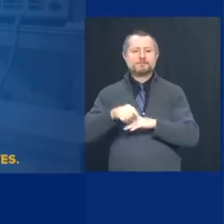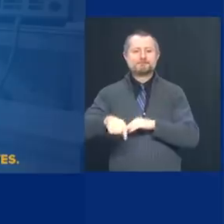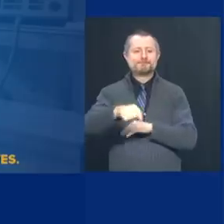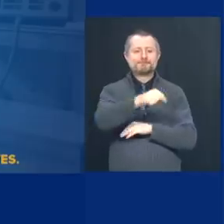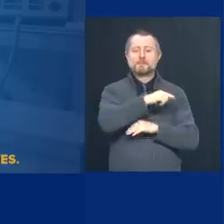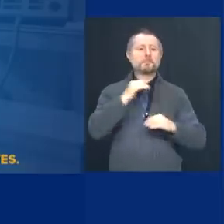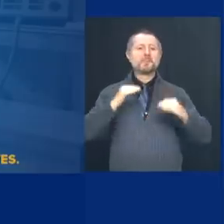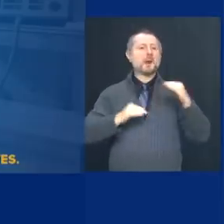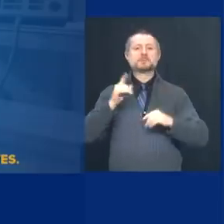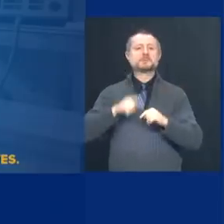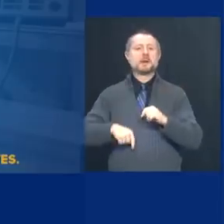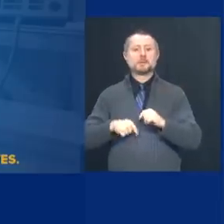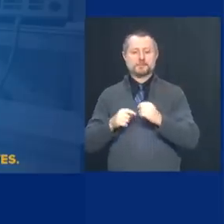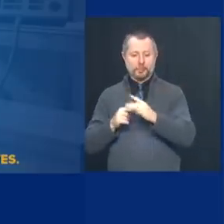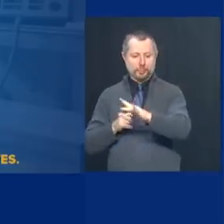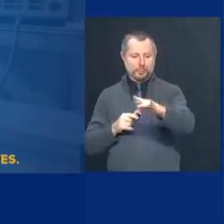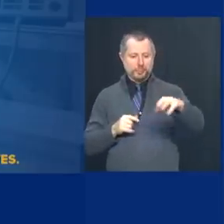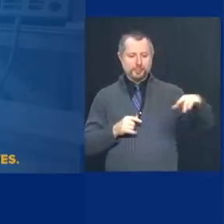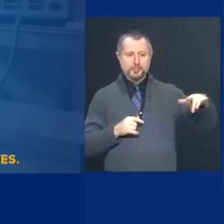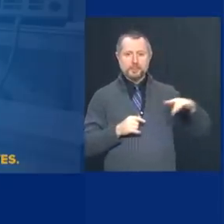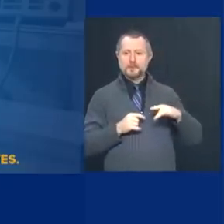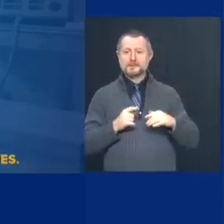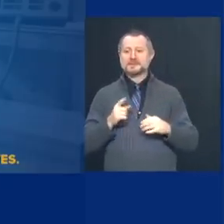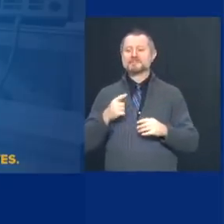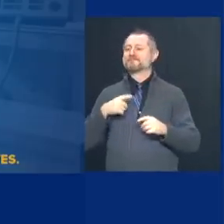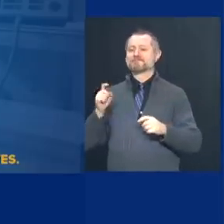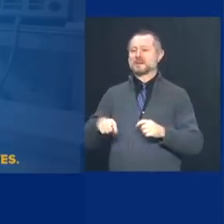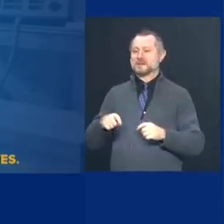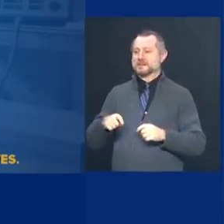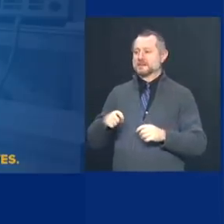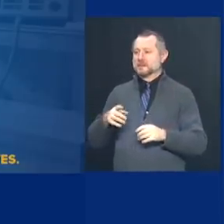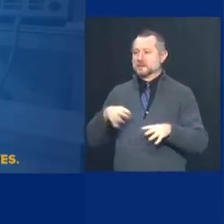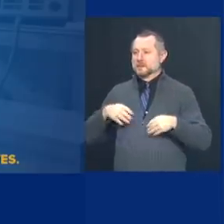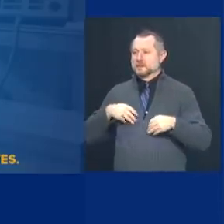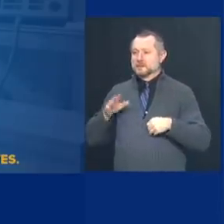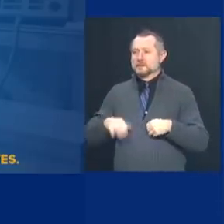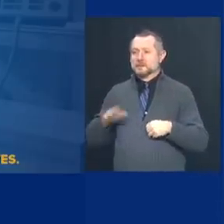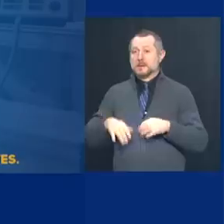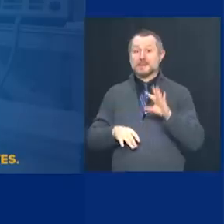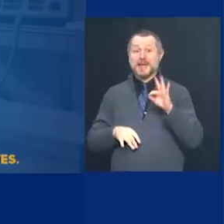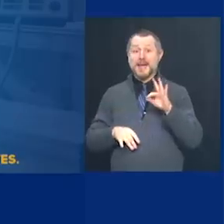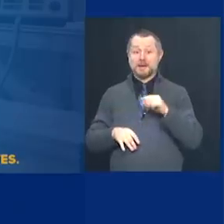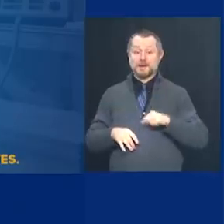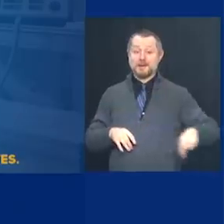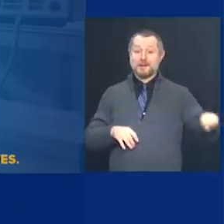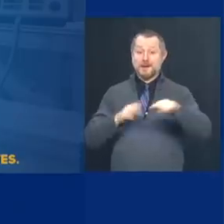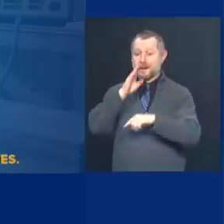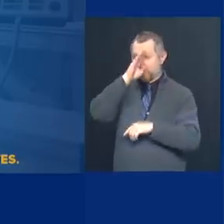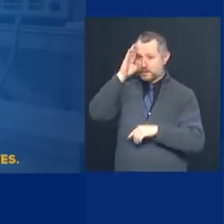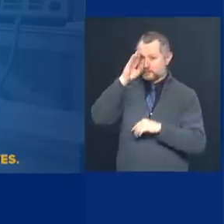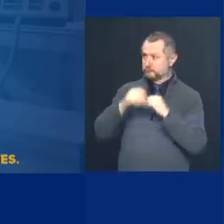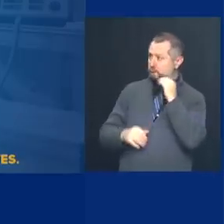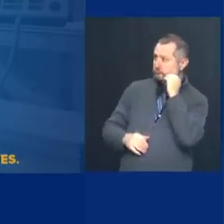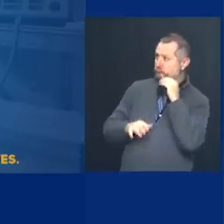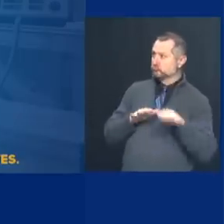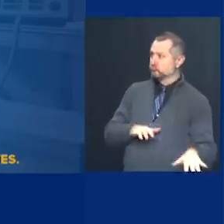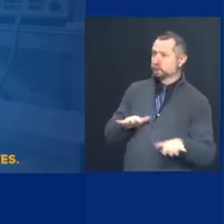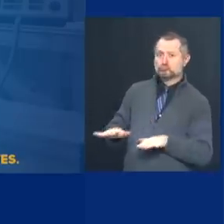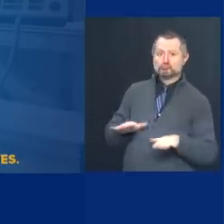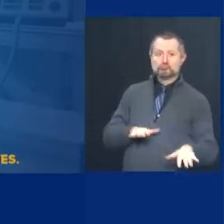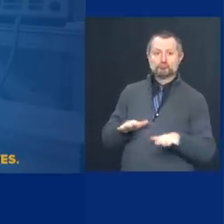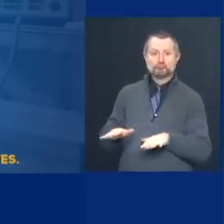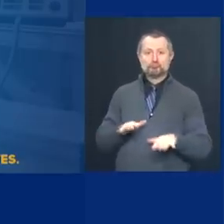those patients among their other nine hospitals, right? So even in the public systems,